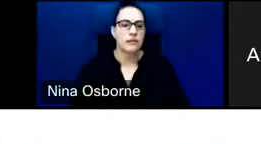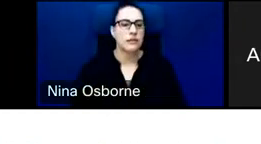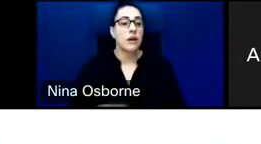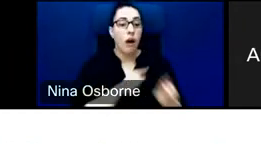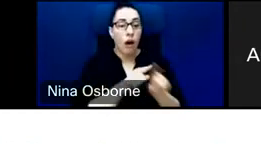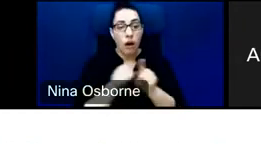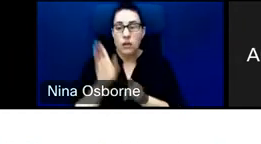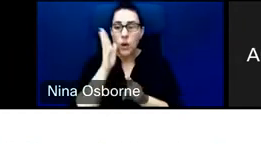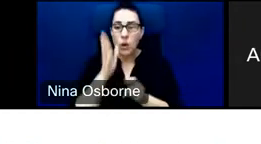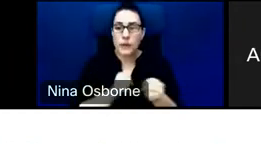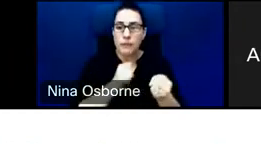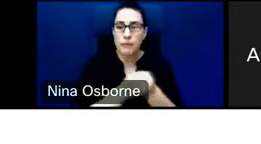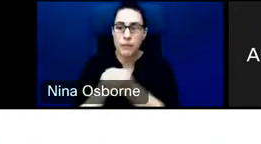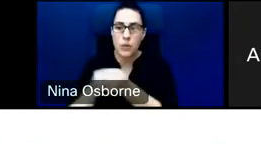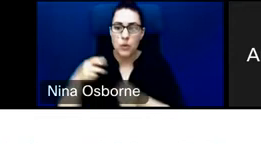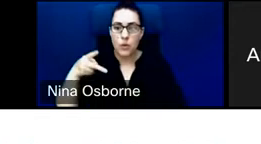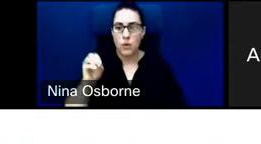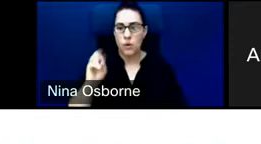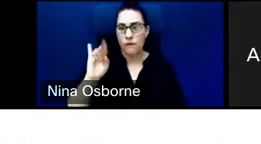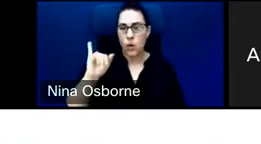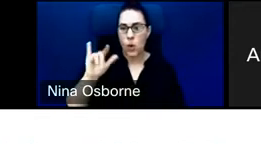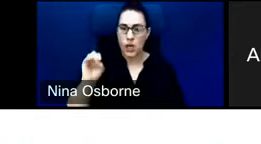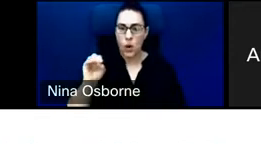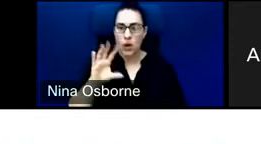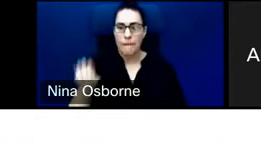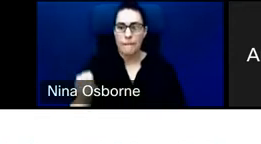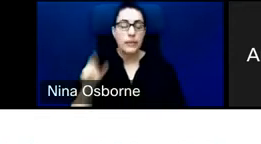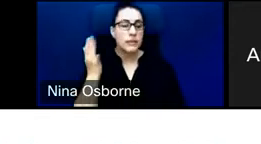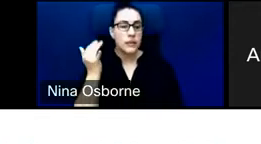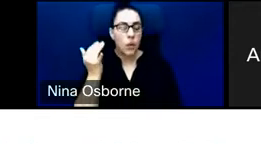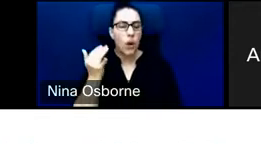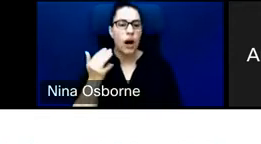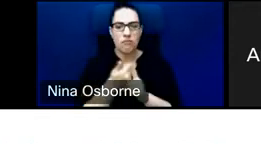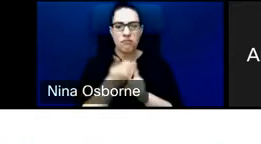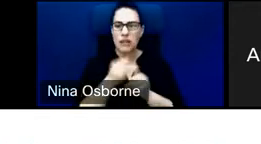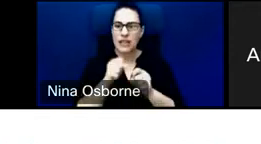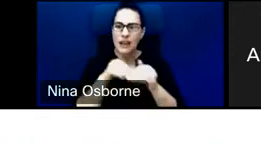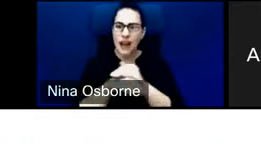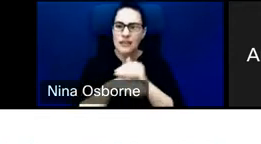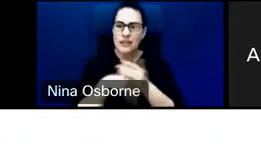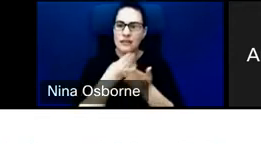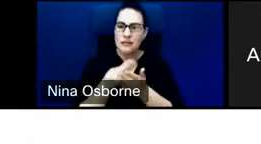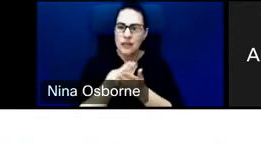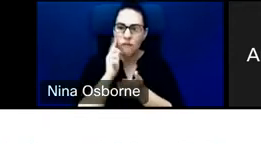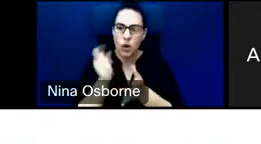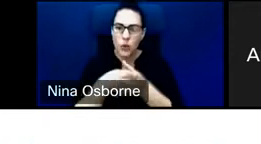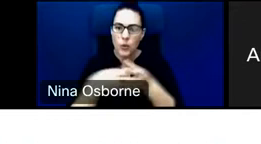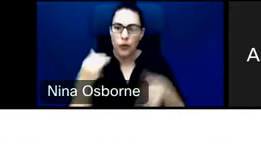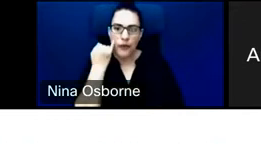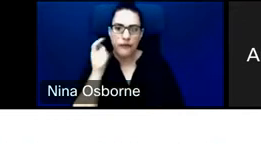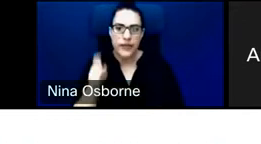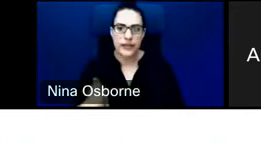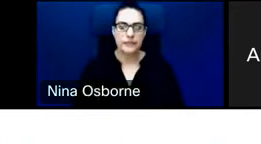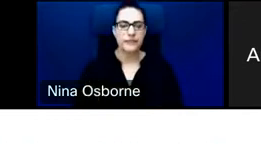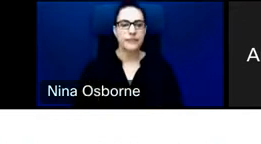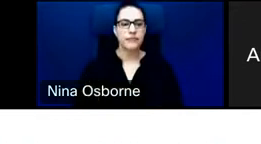so that they can also access growth capital when and if they need it. The other thing that we can provide now that we